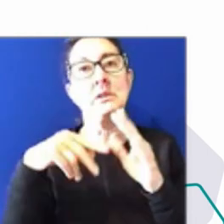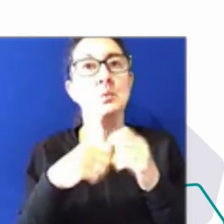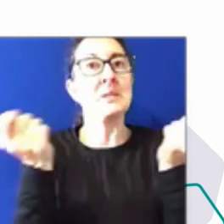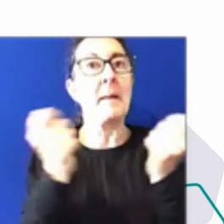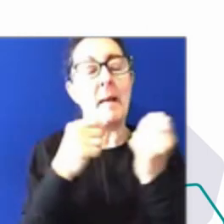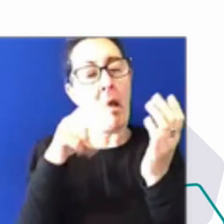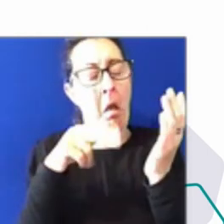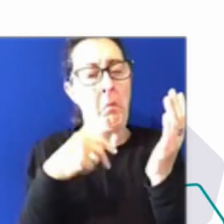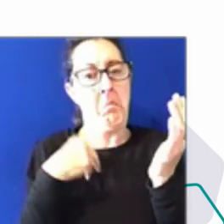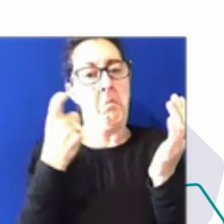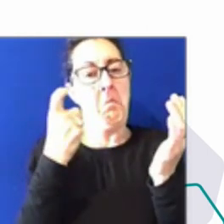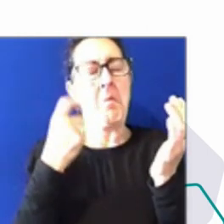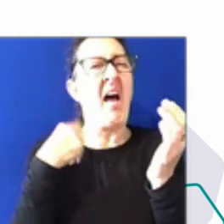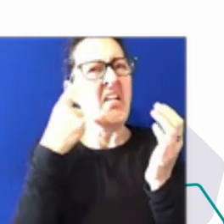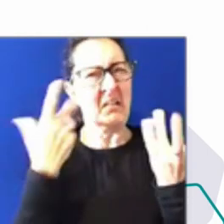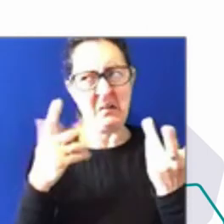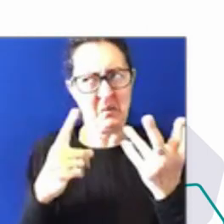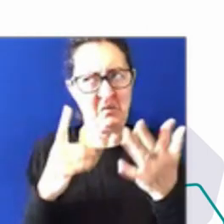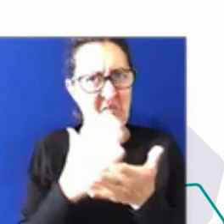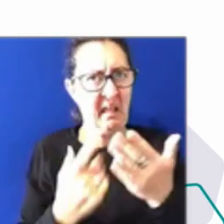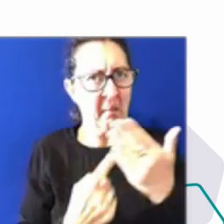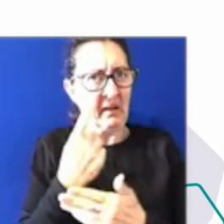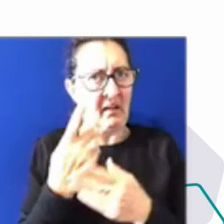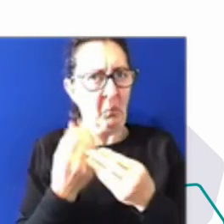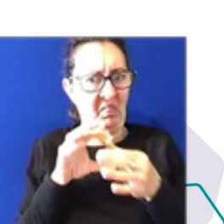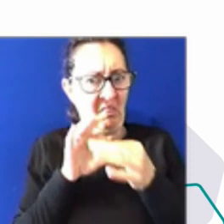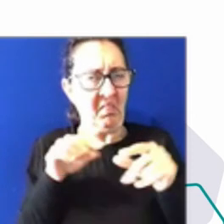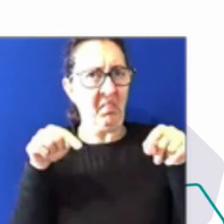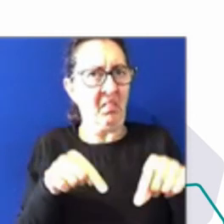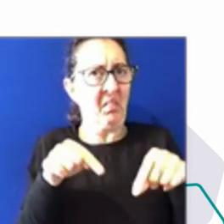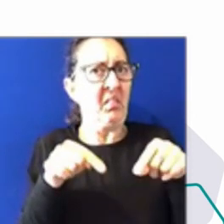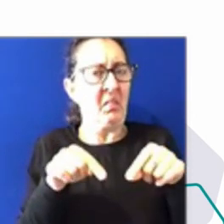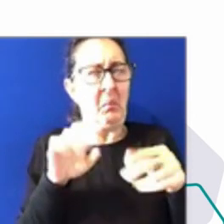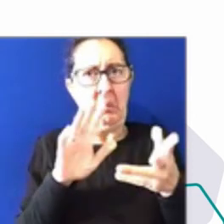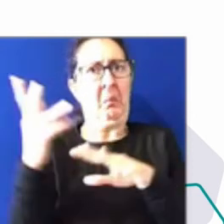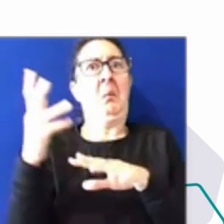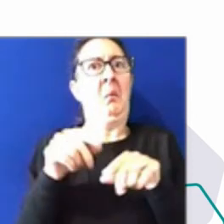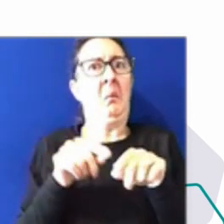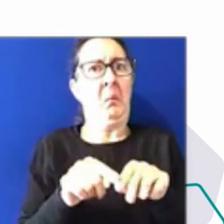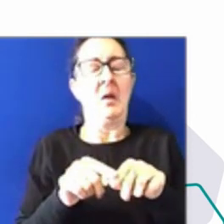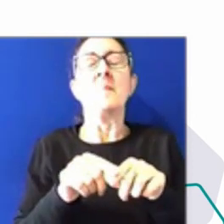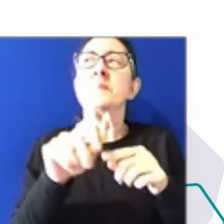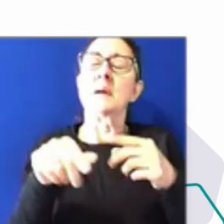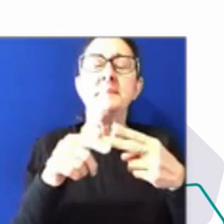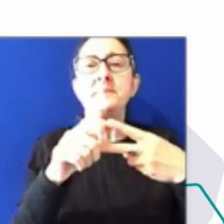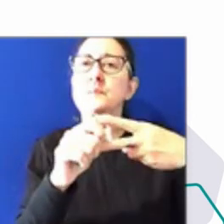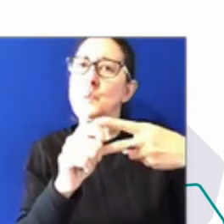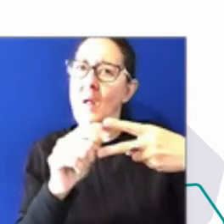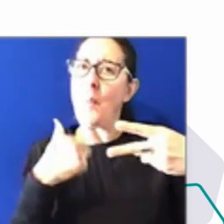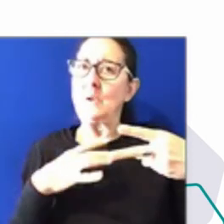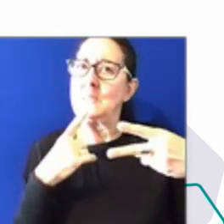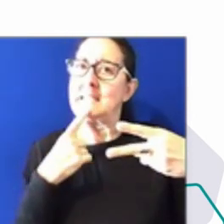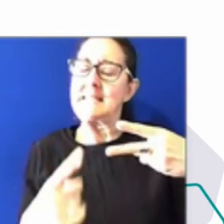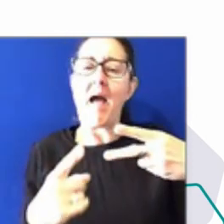trying to get a sense of what's actually going on here. And so one of the things I would say, I'm going to say two things. Firstly, culture is critical.